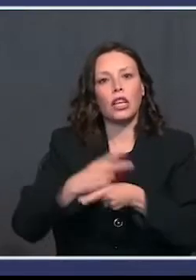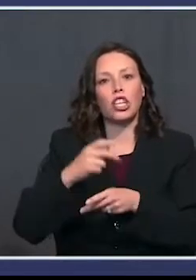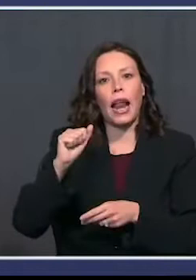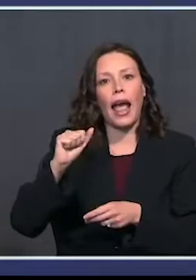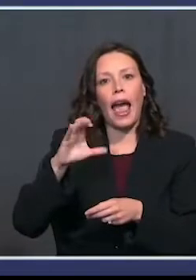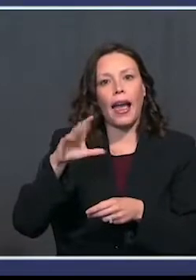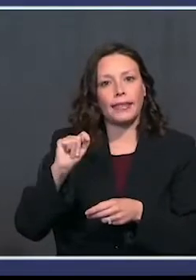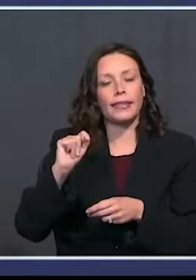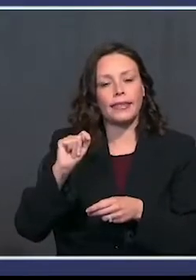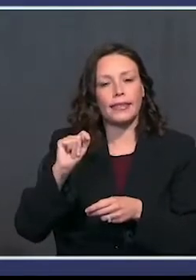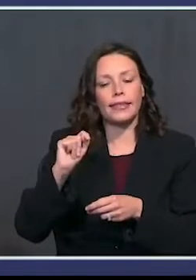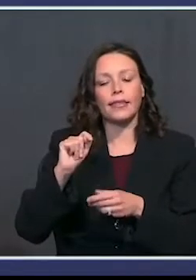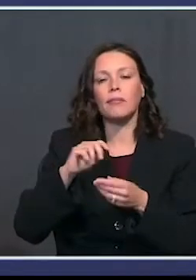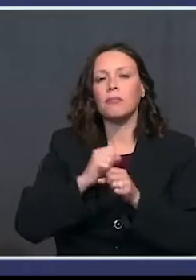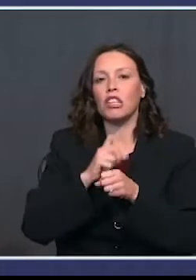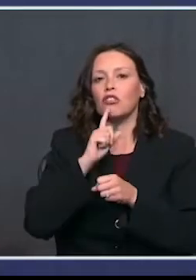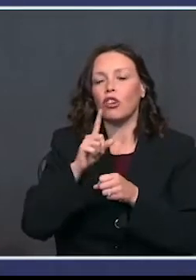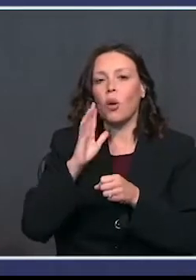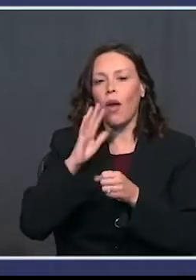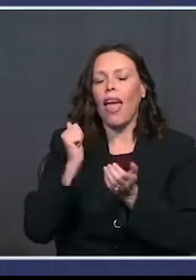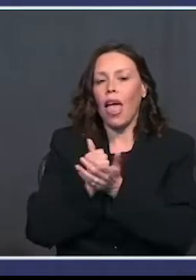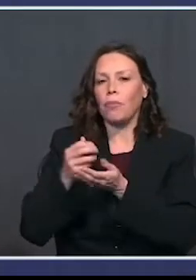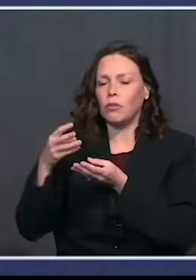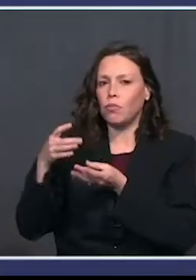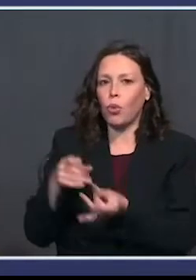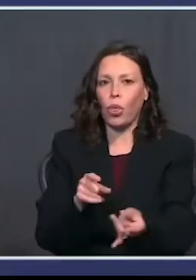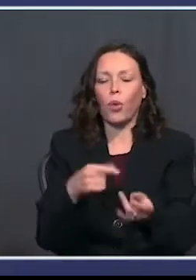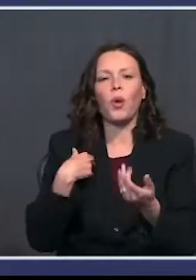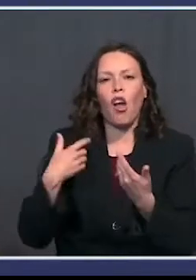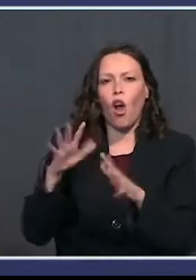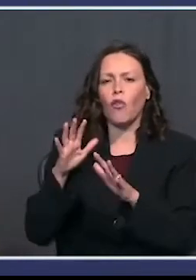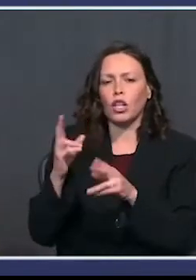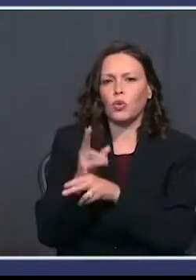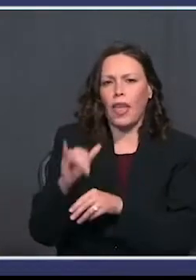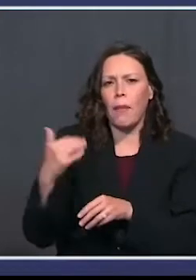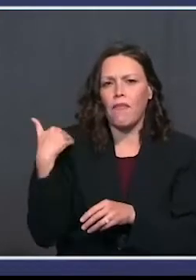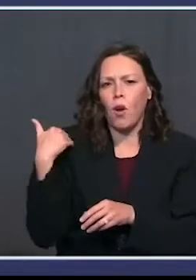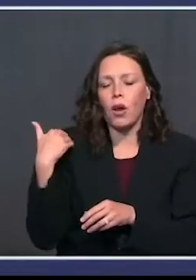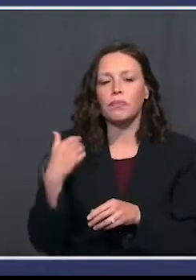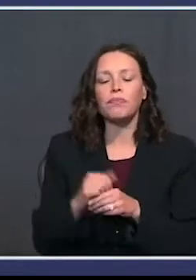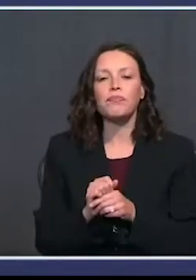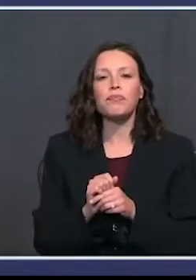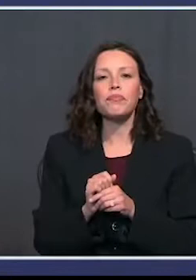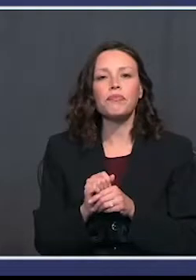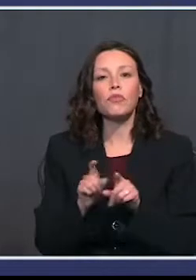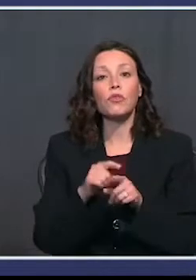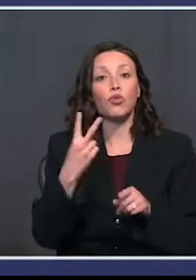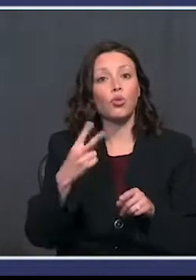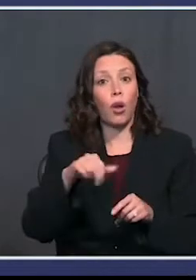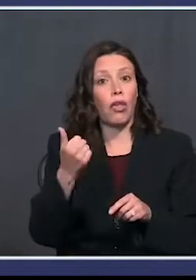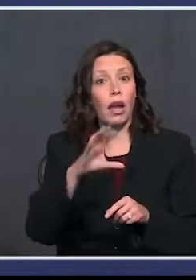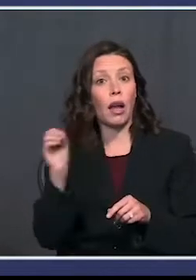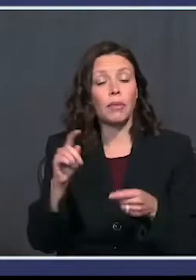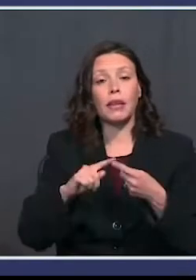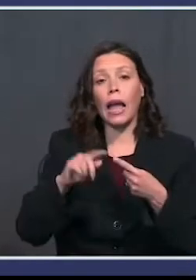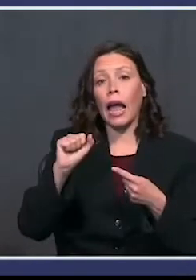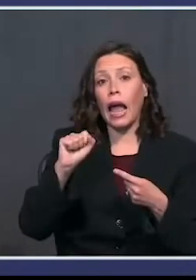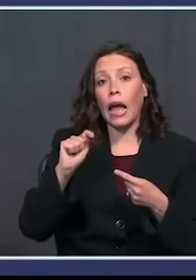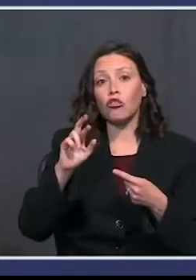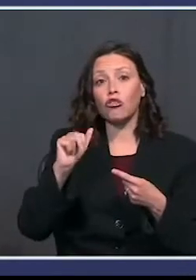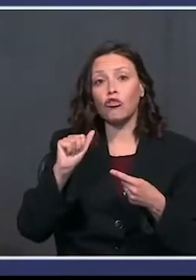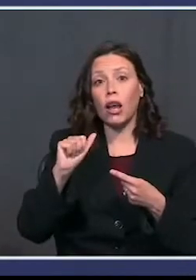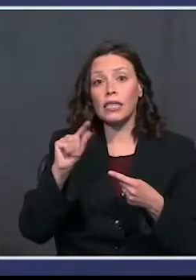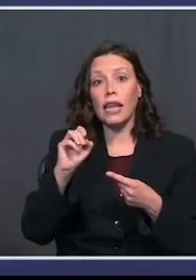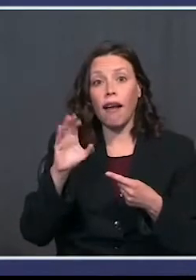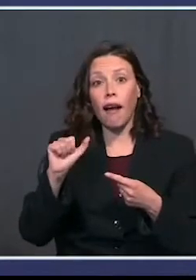and we will make sure that we don't have any problems for very long. We've instituted it before. Two additional companies, AstraZeneca and Johnson